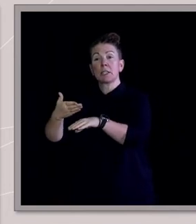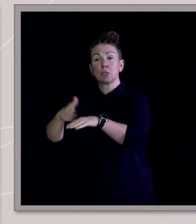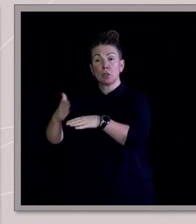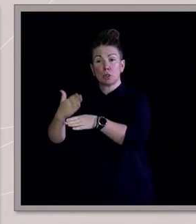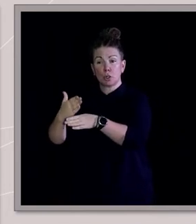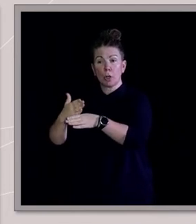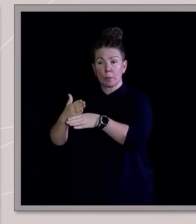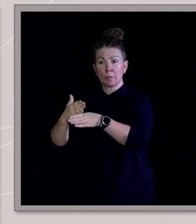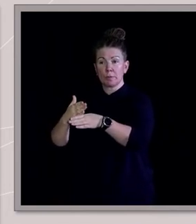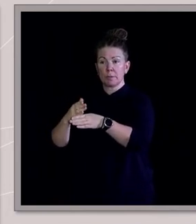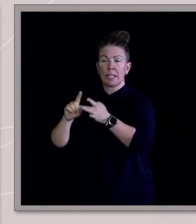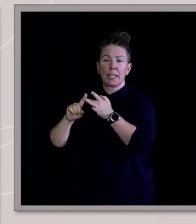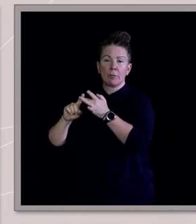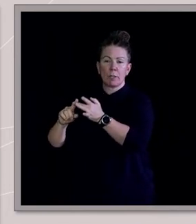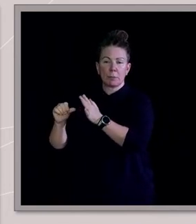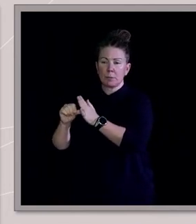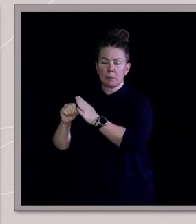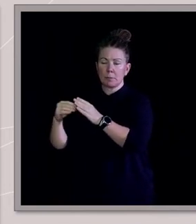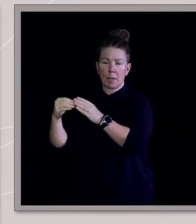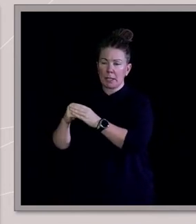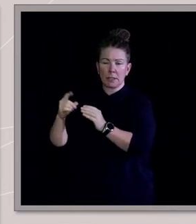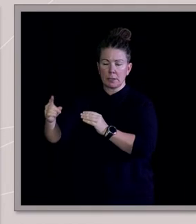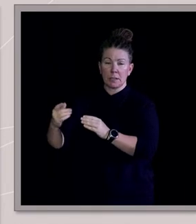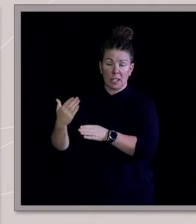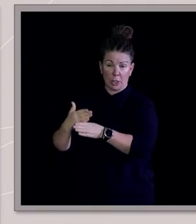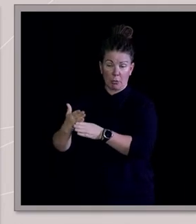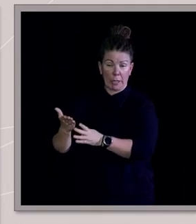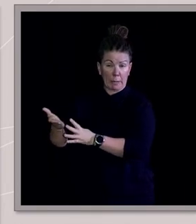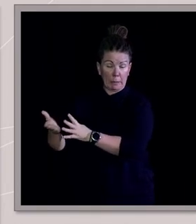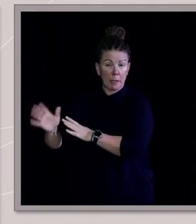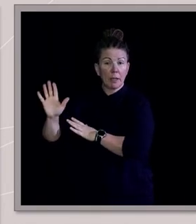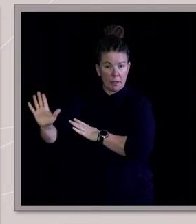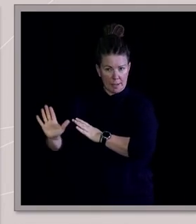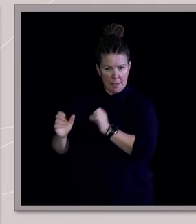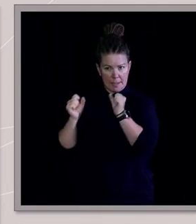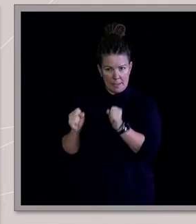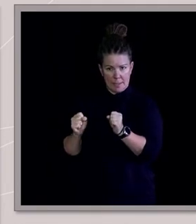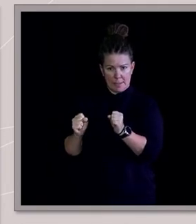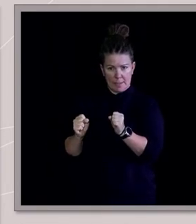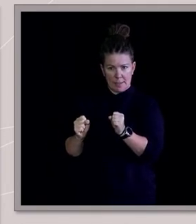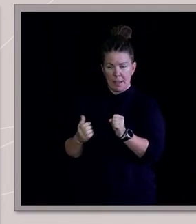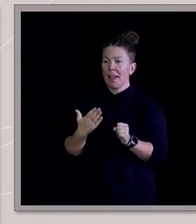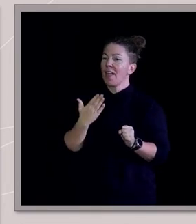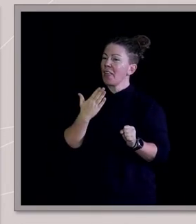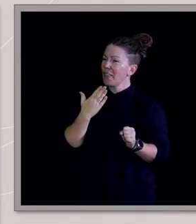There's a whole career narrative that I probably won't have time for today, but thankfully I ended up in journalism.